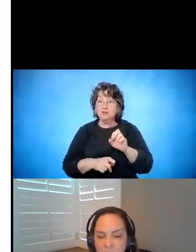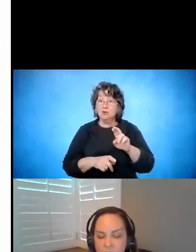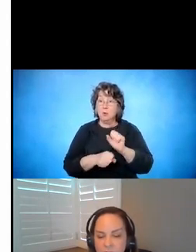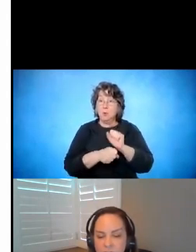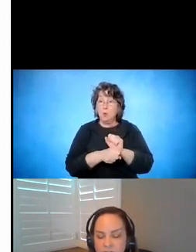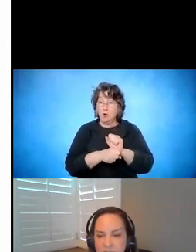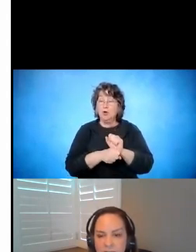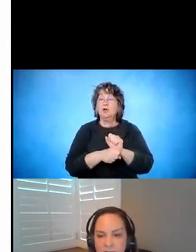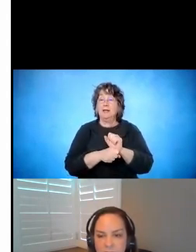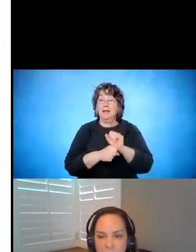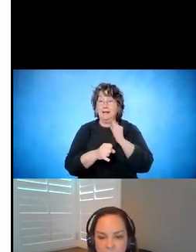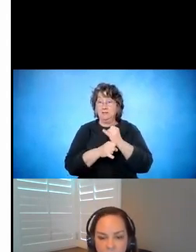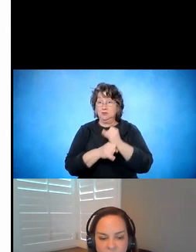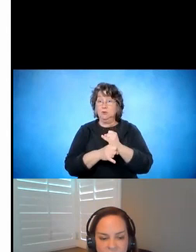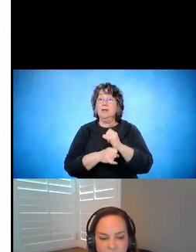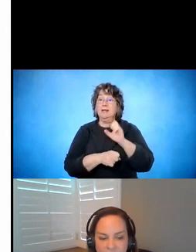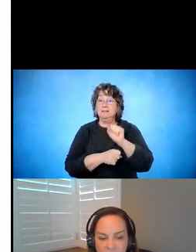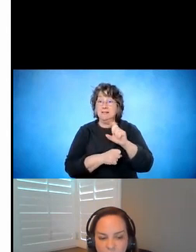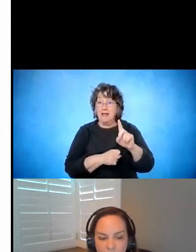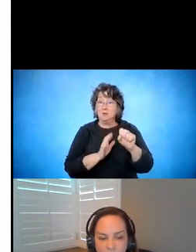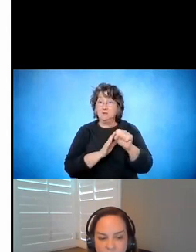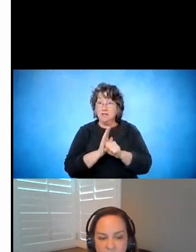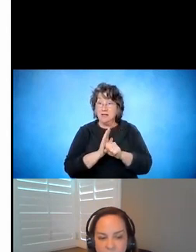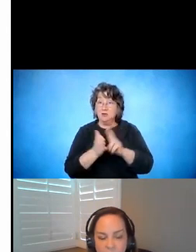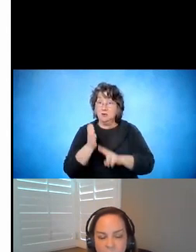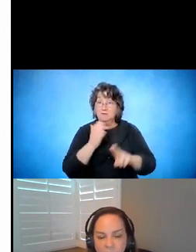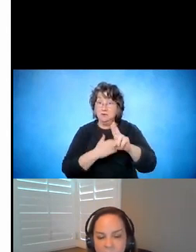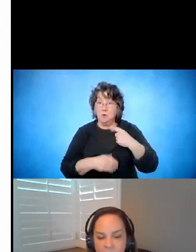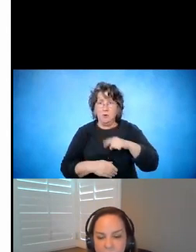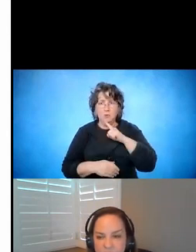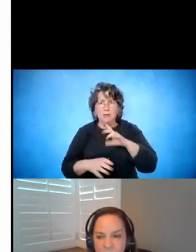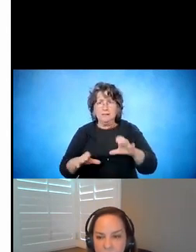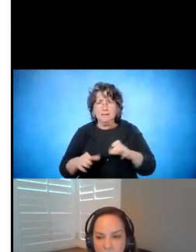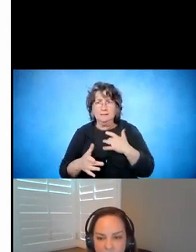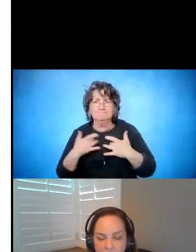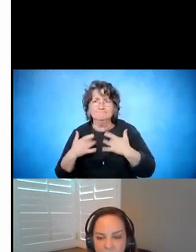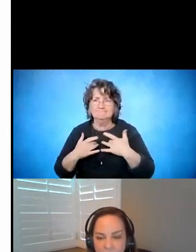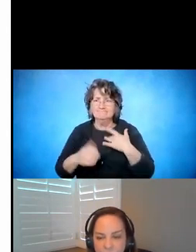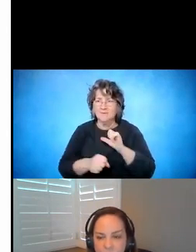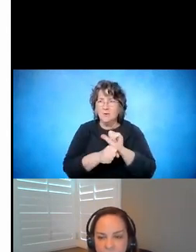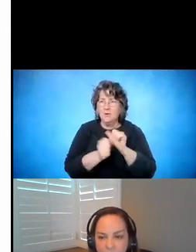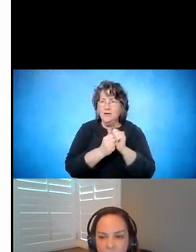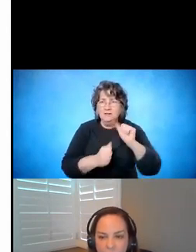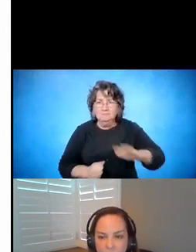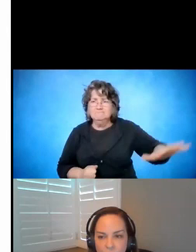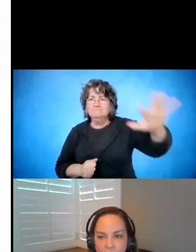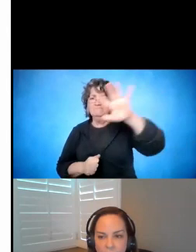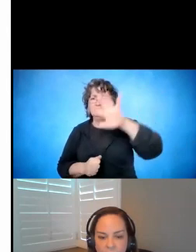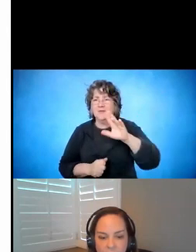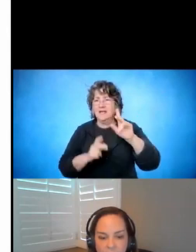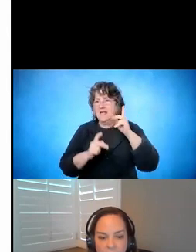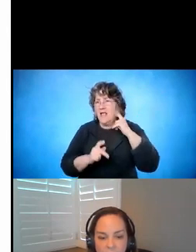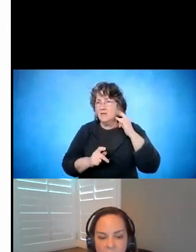University, and we've done some exciting work with all the folks, not only in California, but in our local